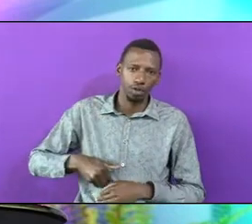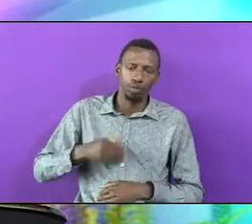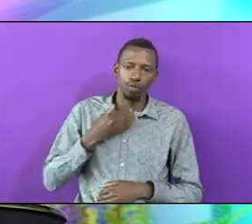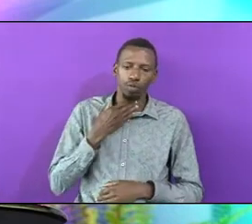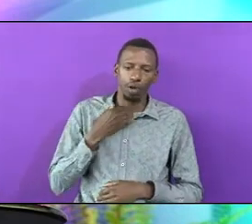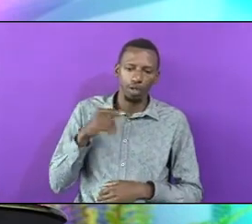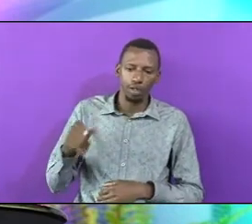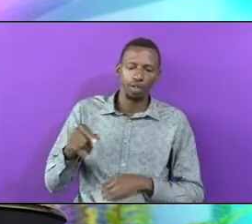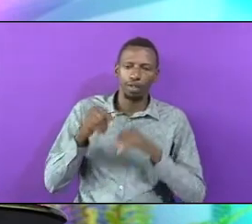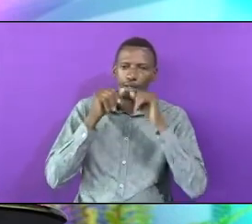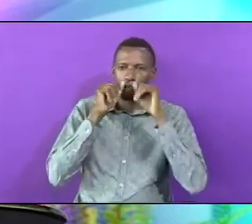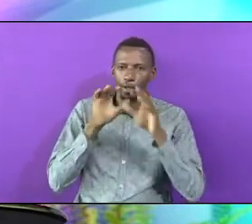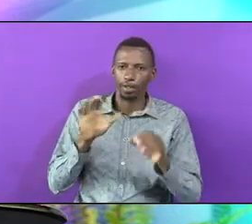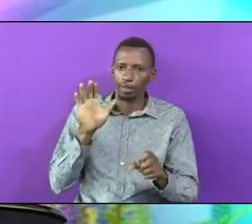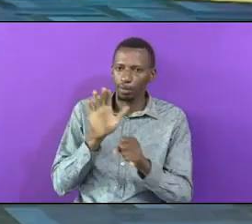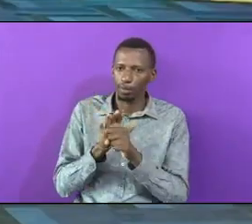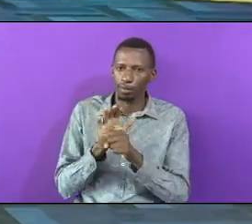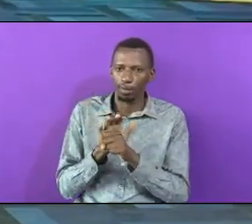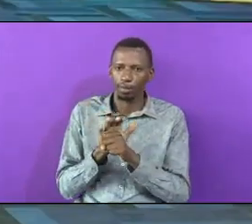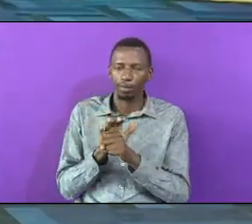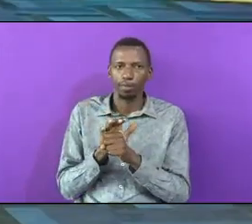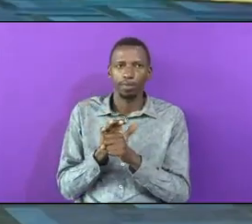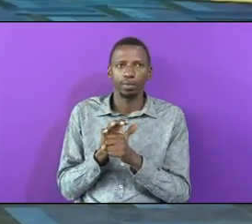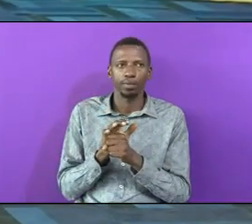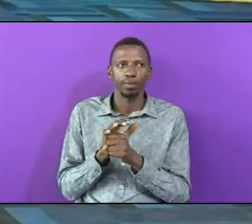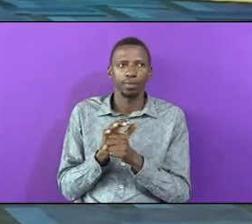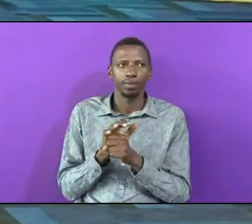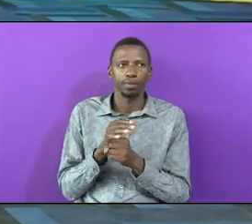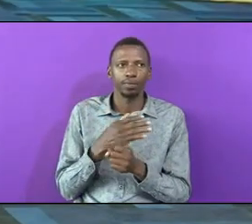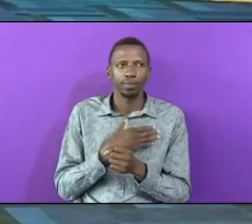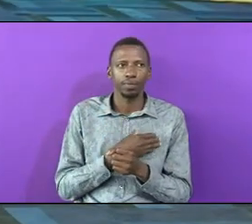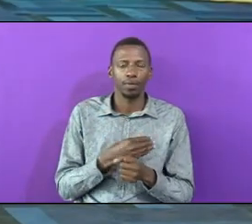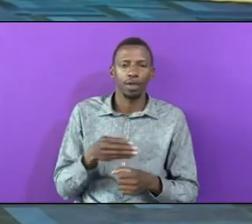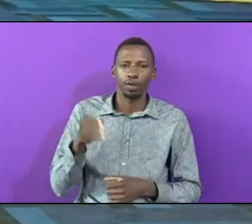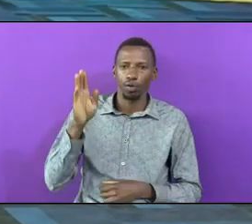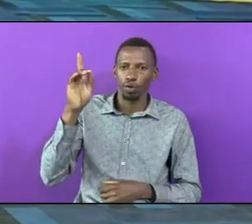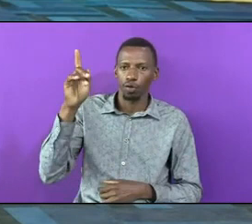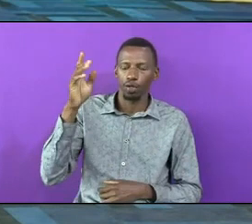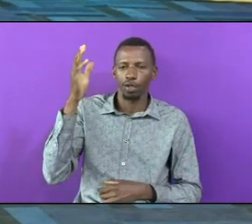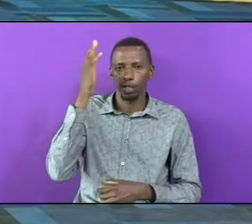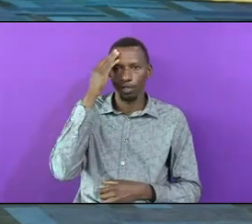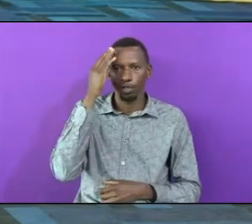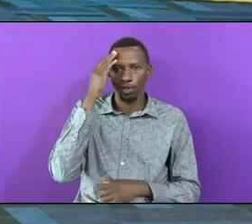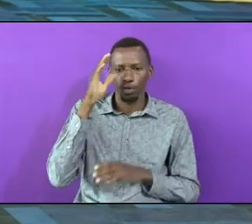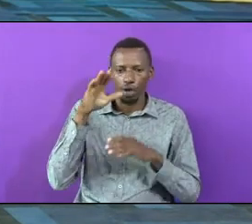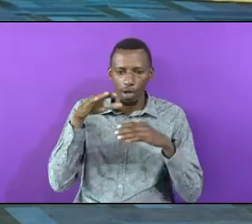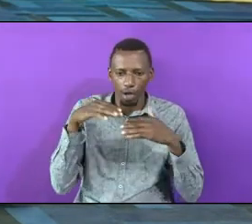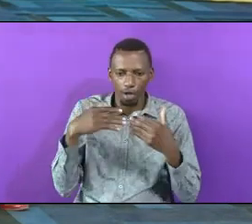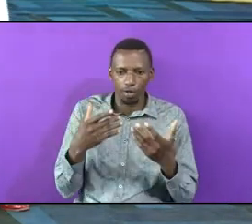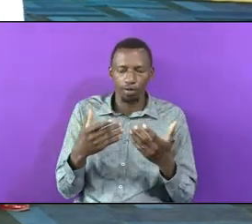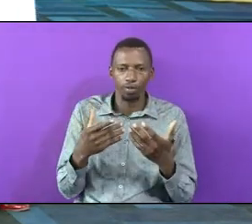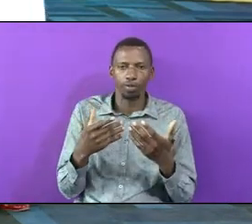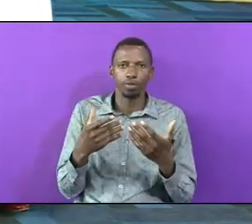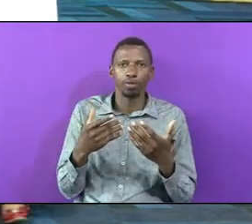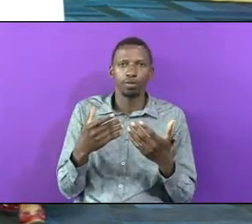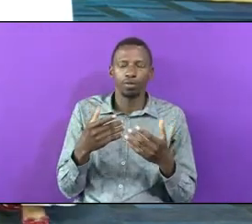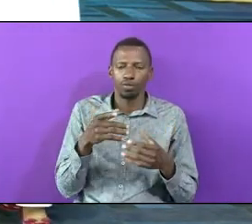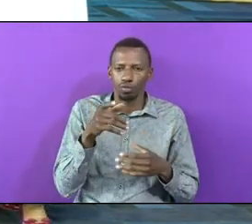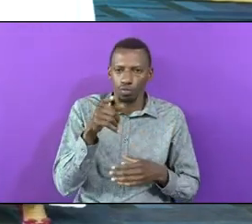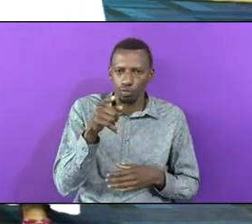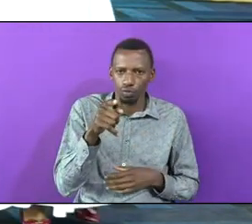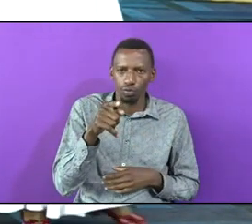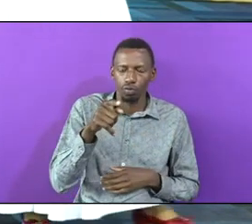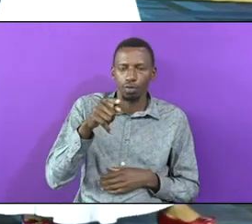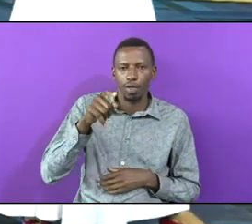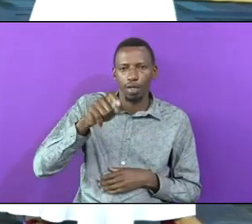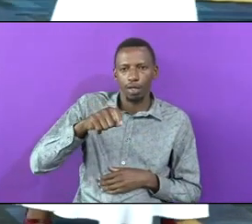So Much So And God Is Aware Of How Desperately You Are You Are